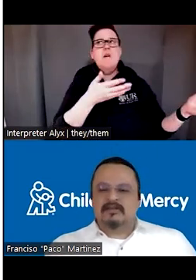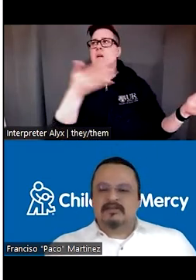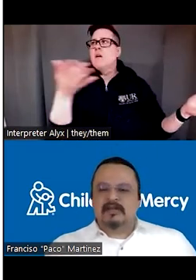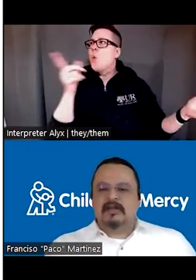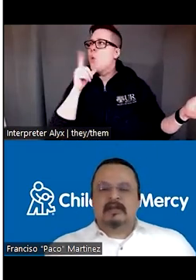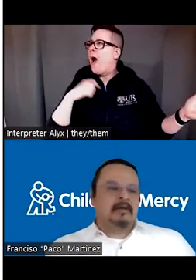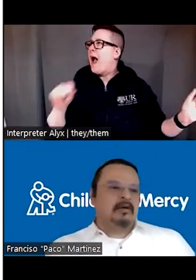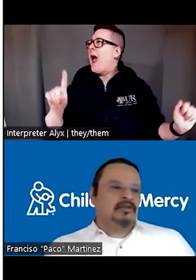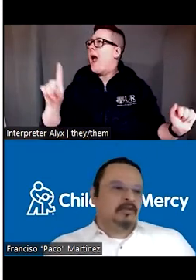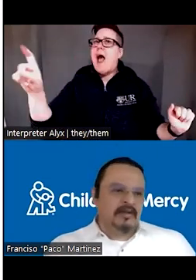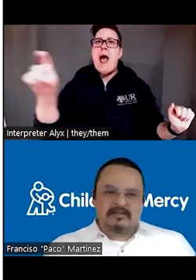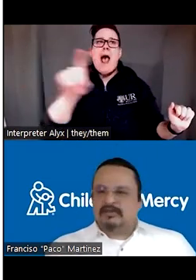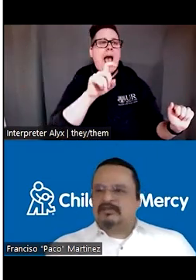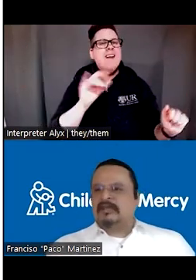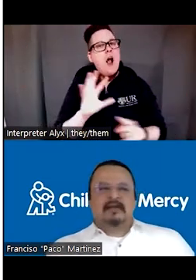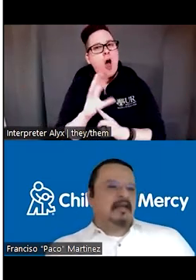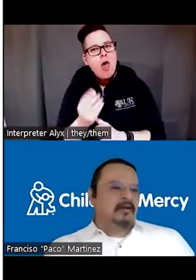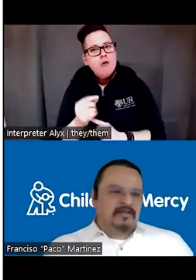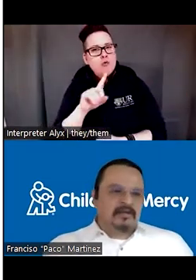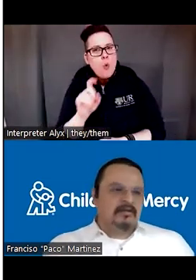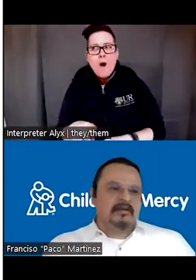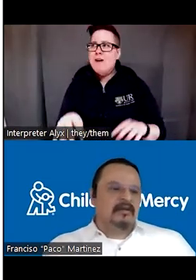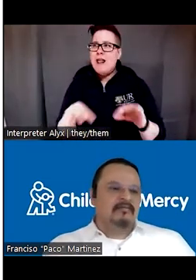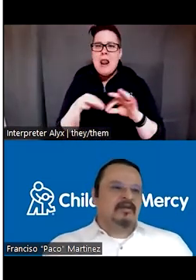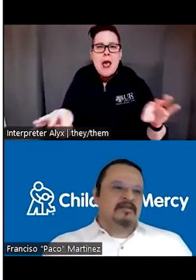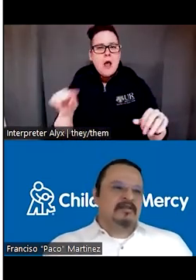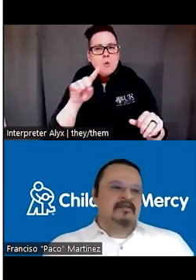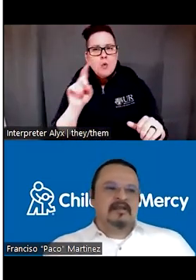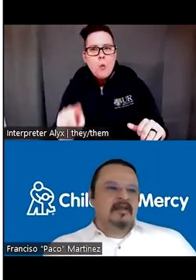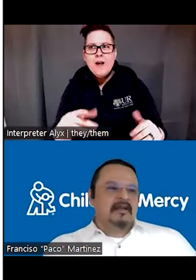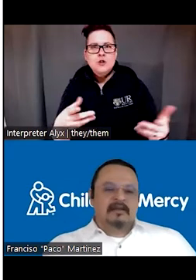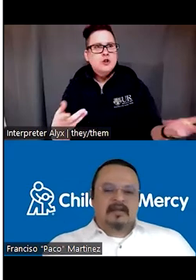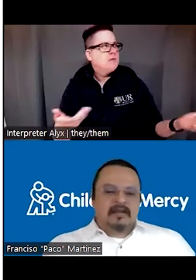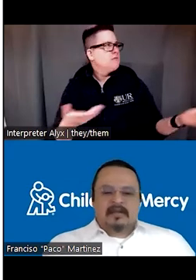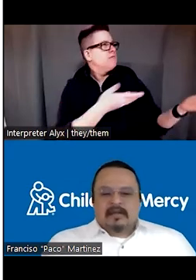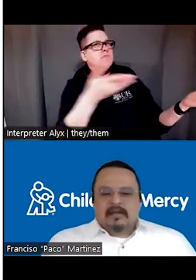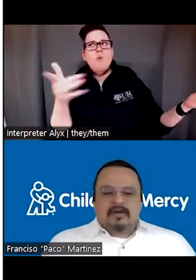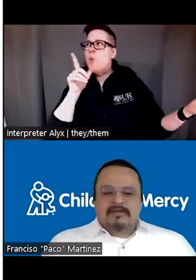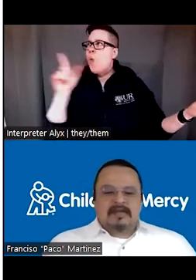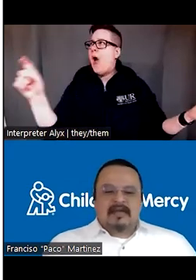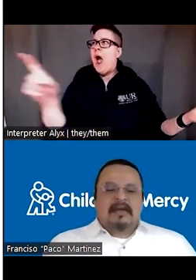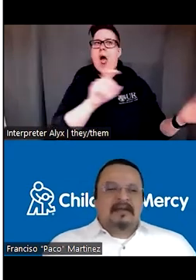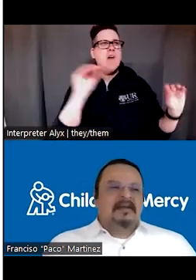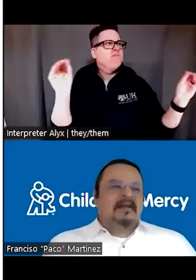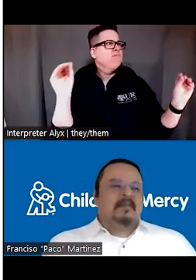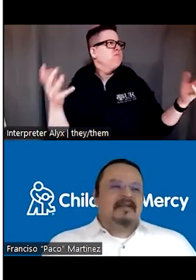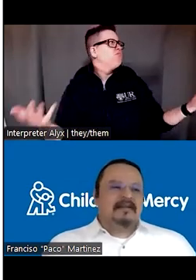questions, cultural questions, language called language questions. Nothing. Nothing. He was